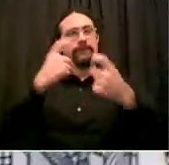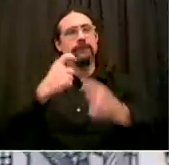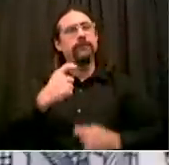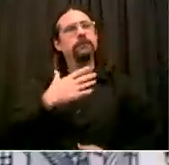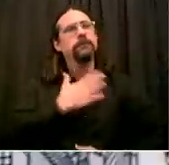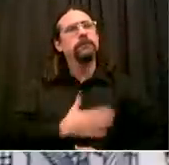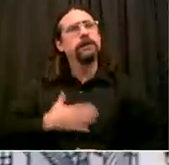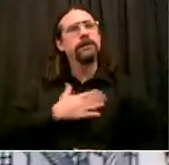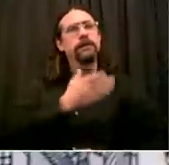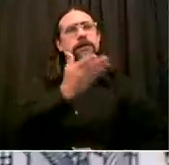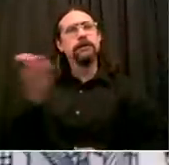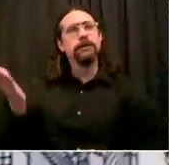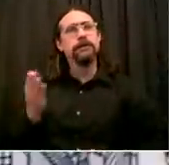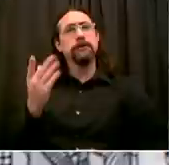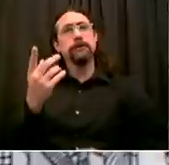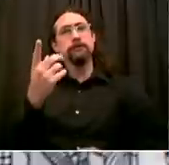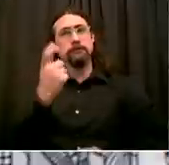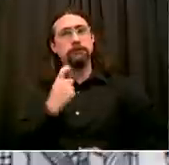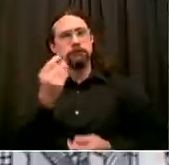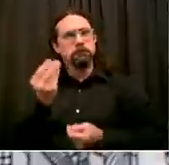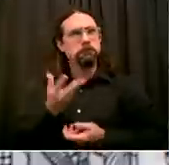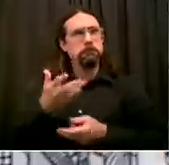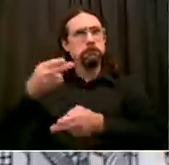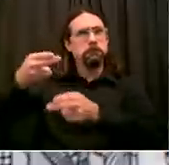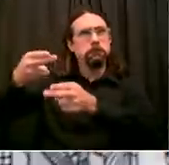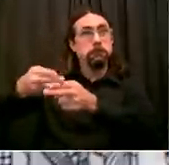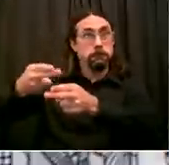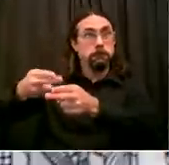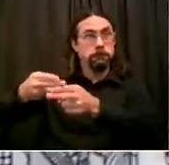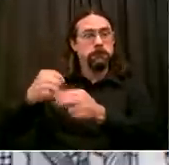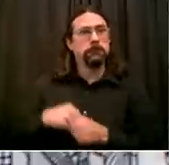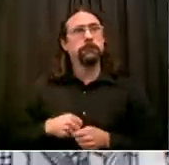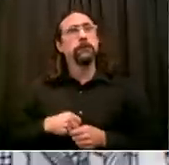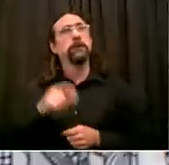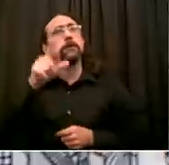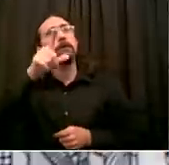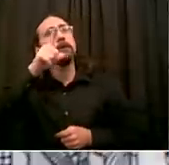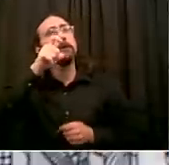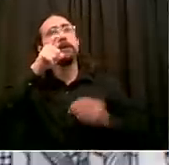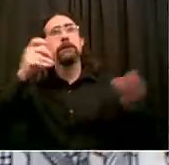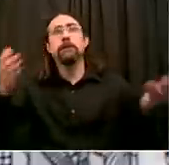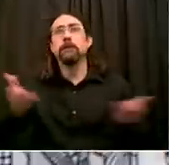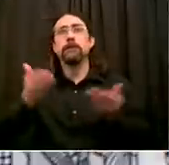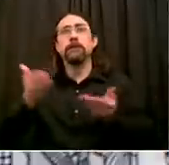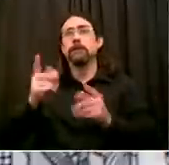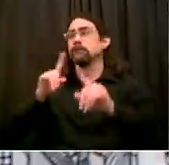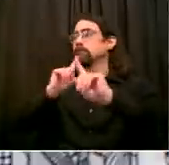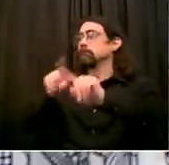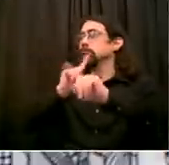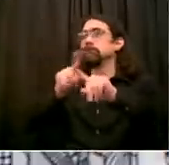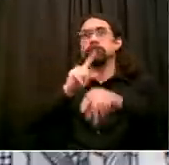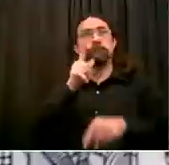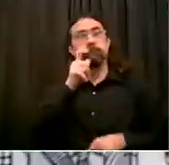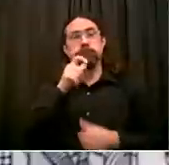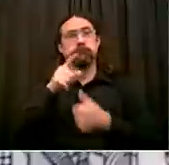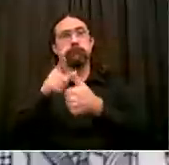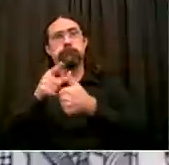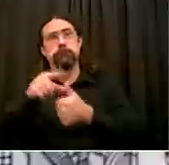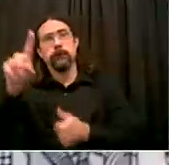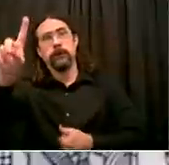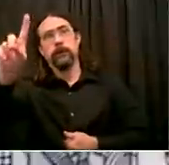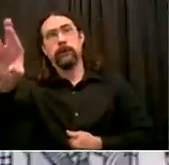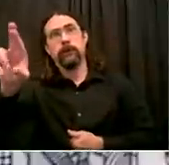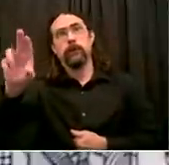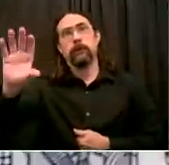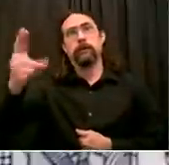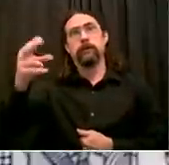We'll now begin our Q&A. As a reminder, we're joined today by Dr. Chokshi, by Dr. Ted Long, and by Senior Advisor Dr. Jay Varma.